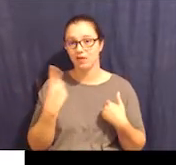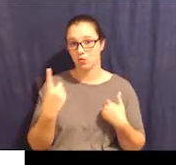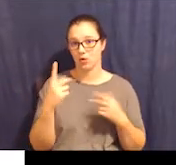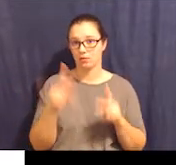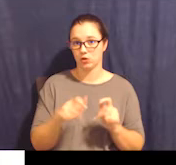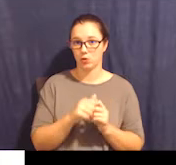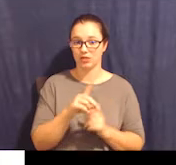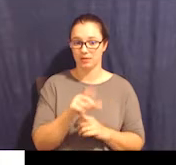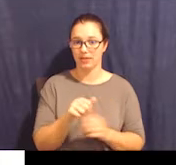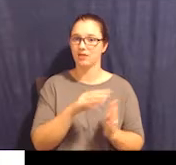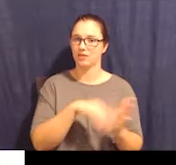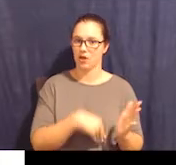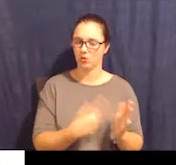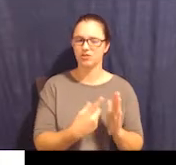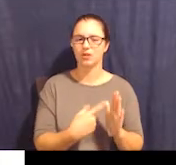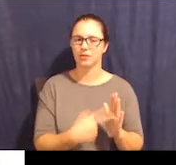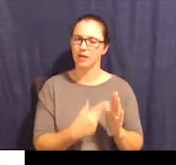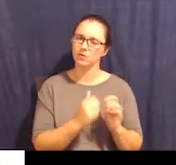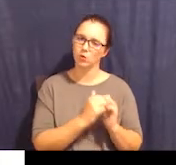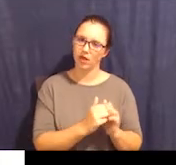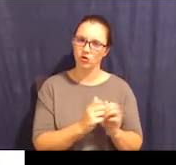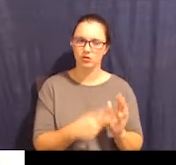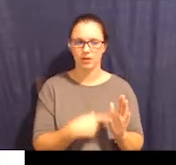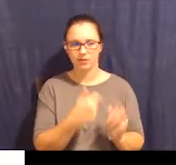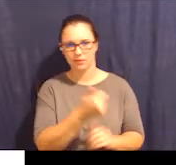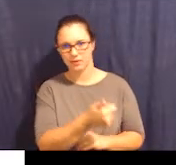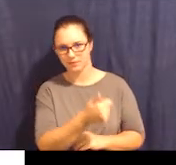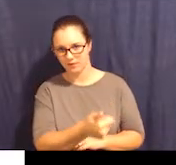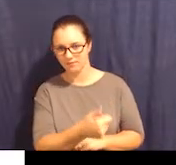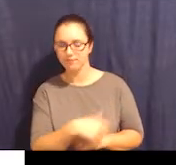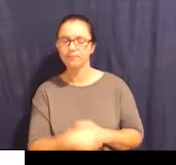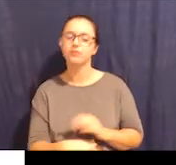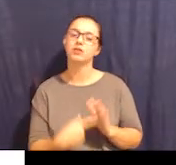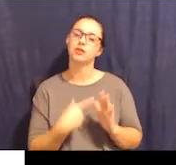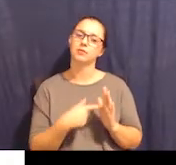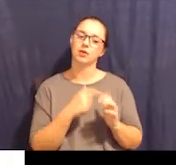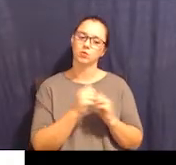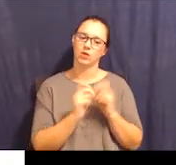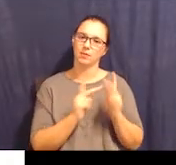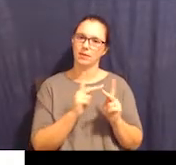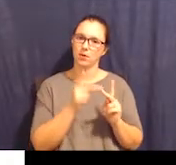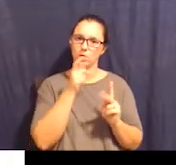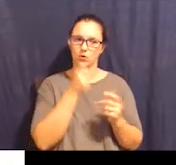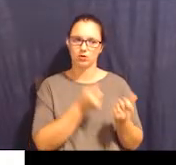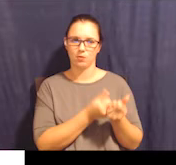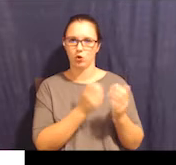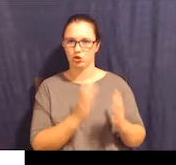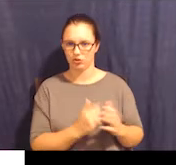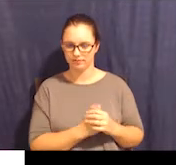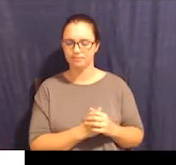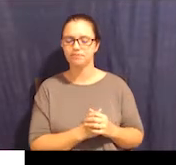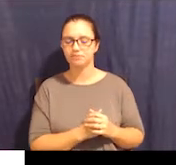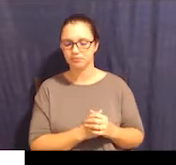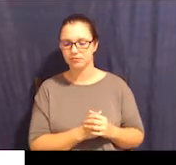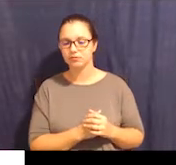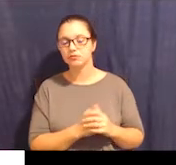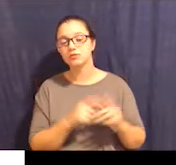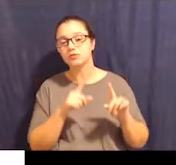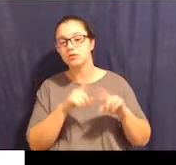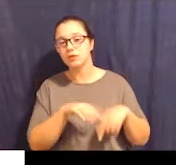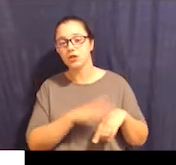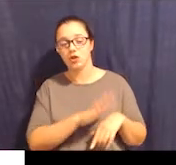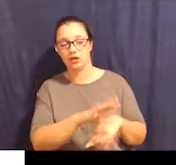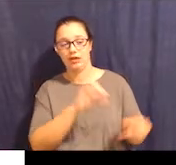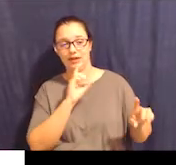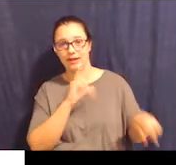with a disability fill this out. Sometimes we do it together. Sometimes they do it on their own. Sometimes they do it with the people who might be their supporters. And then